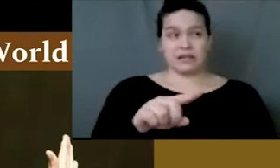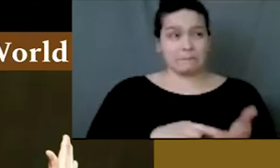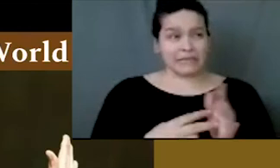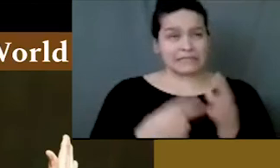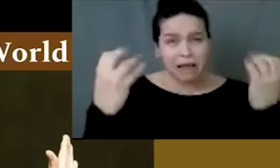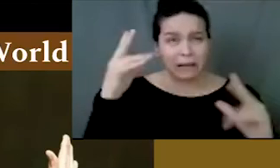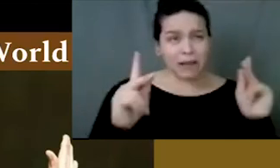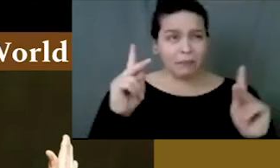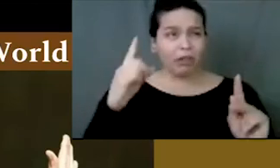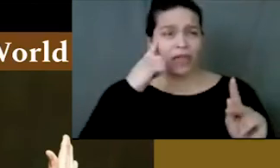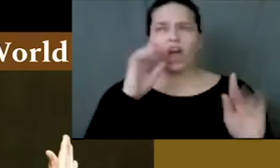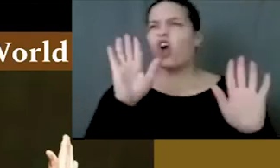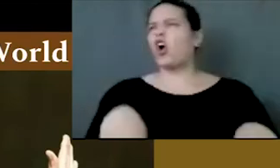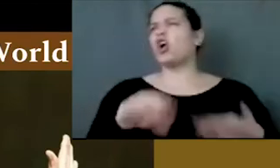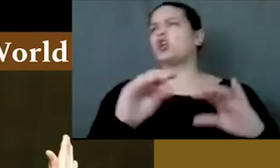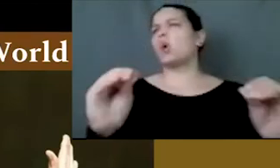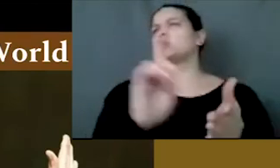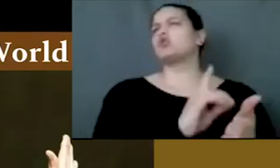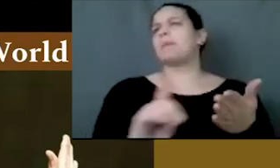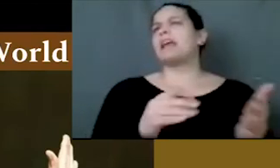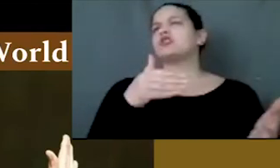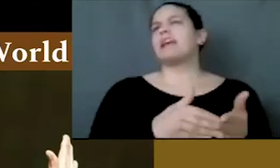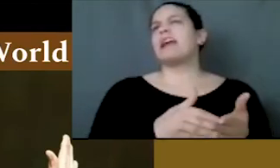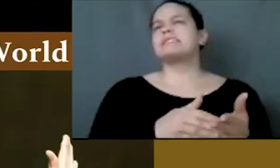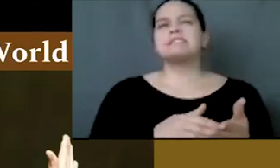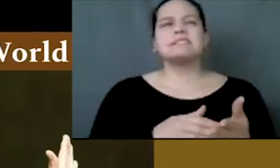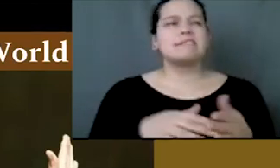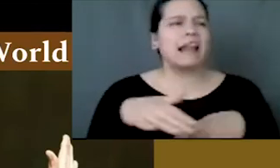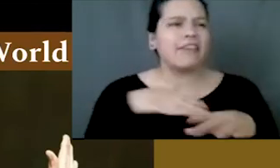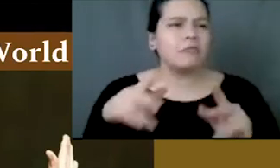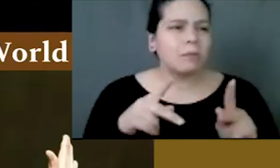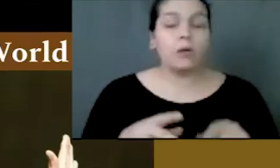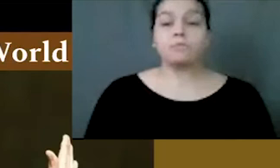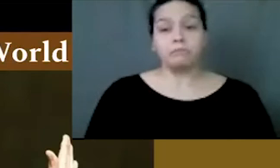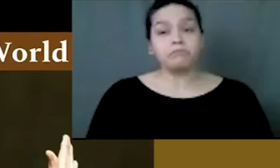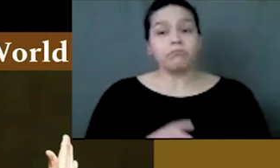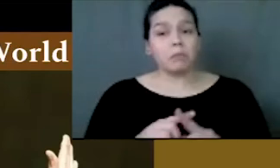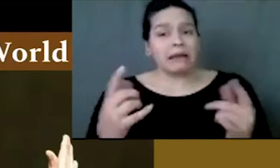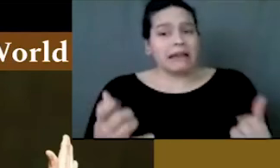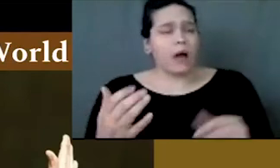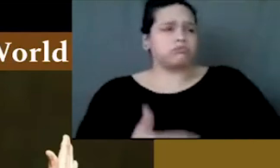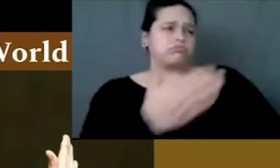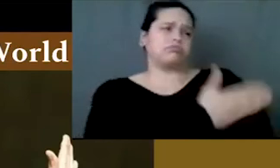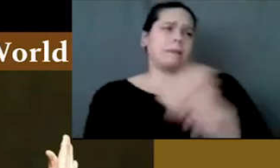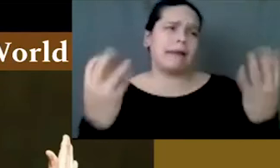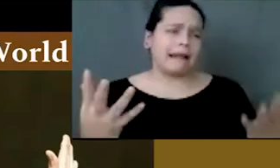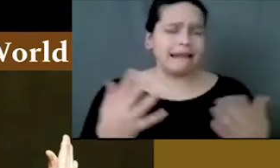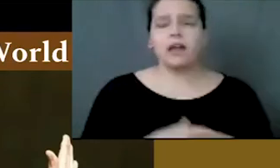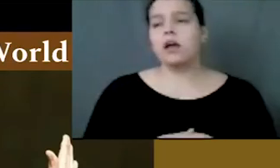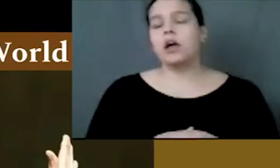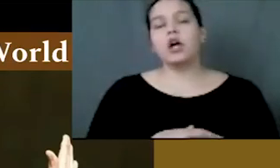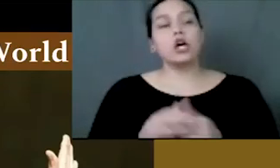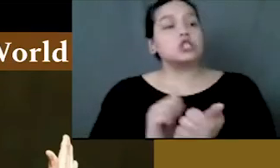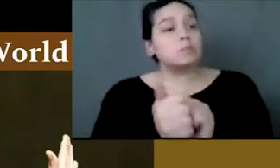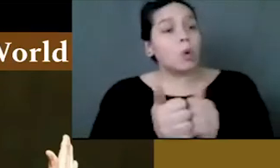occurring. But we're fighting back. But We've always been fighting back. And we're seeing changes. We're seeing, you know, sports